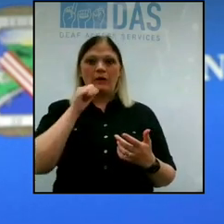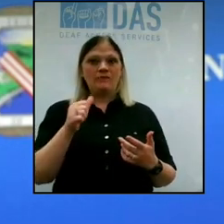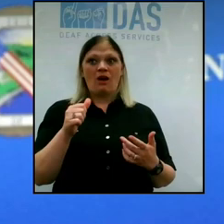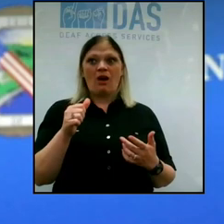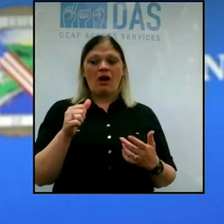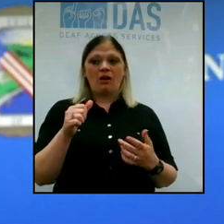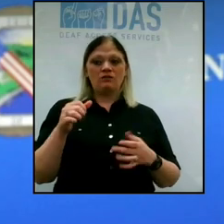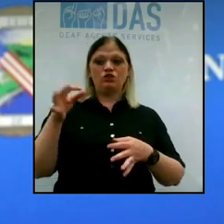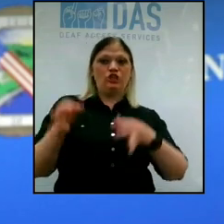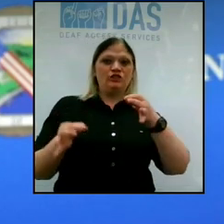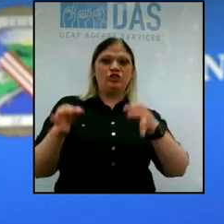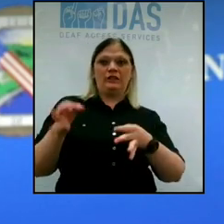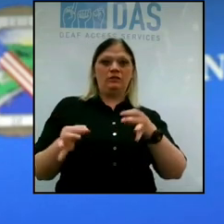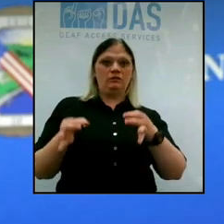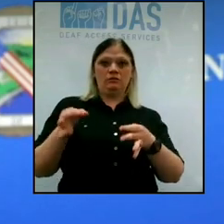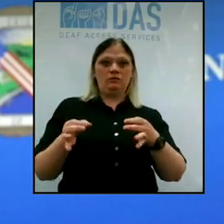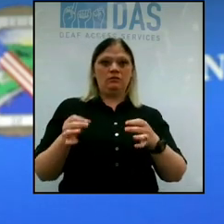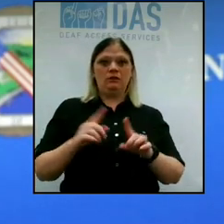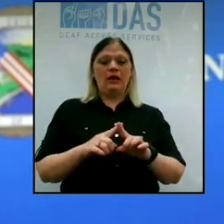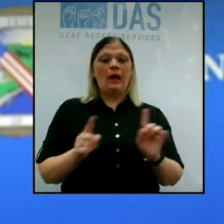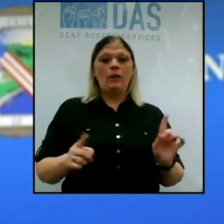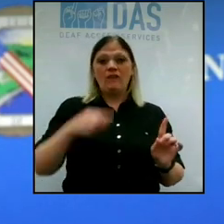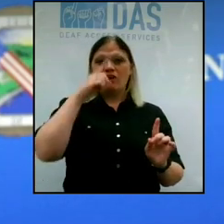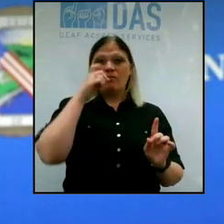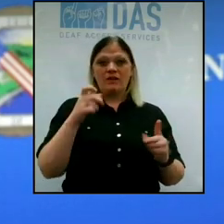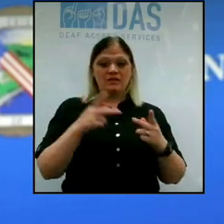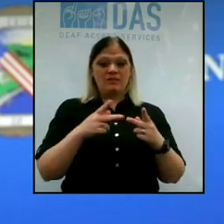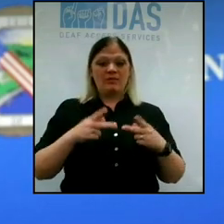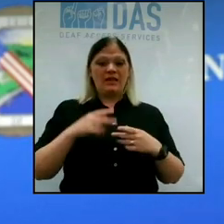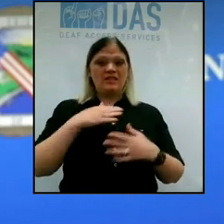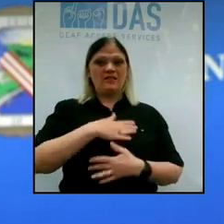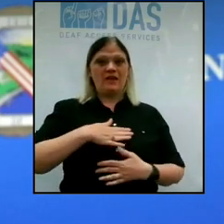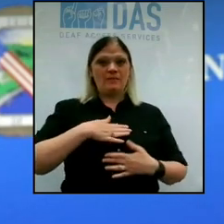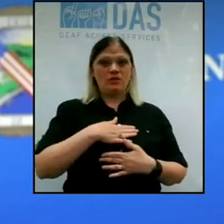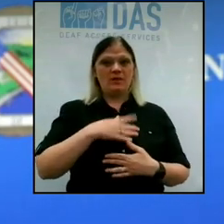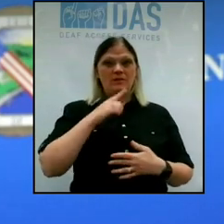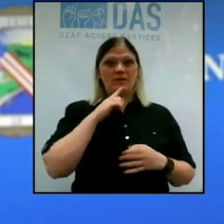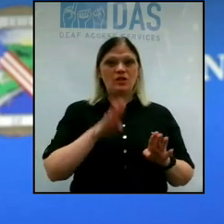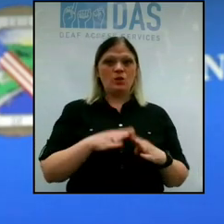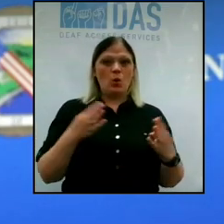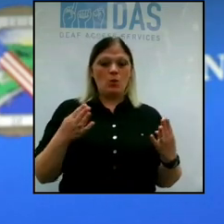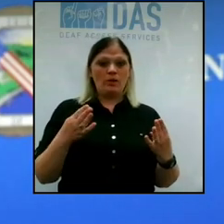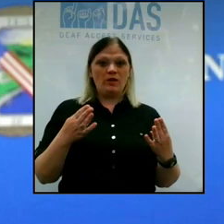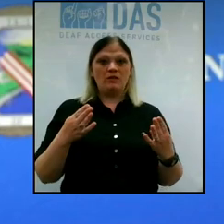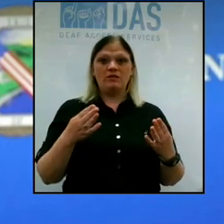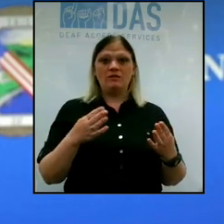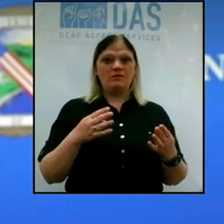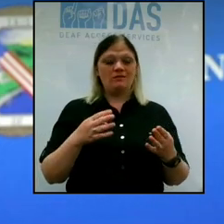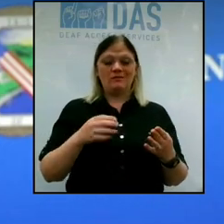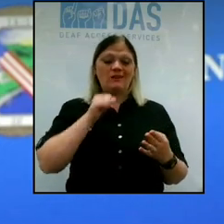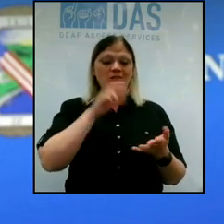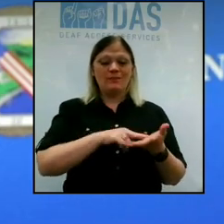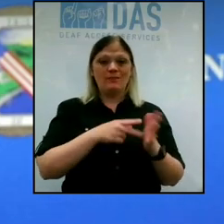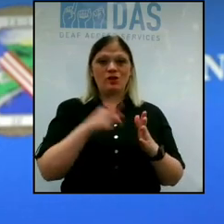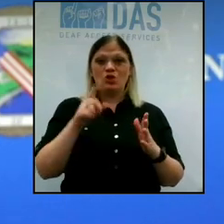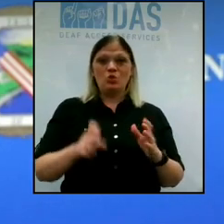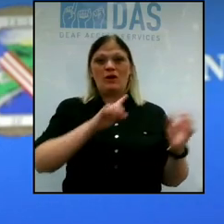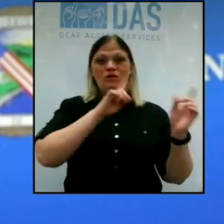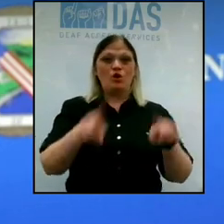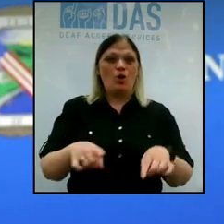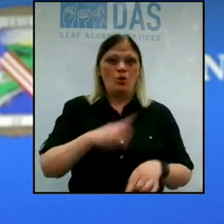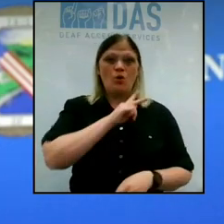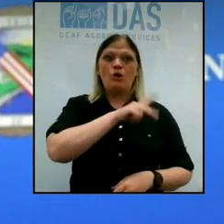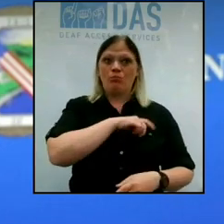However, just because a place of entertainment is open doesn't mean you have to go there. So we have to think about personal